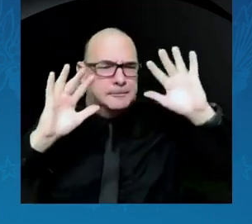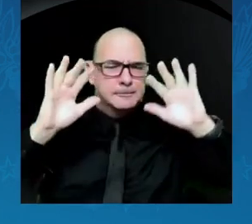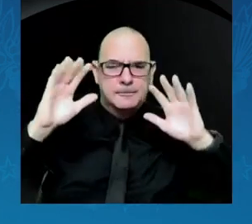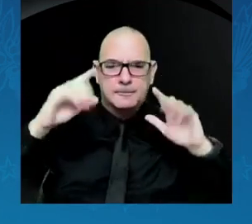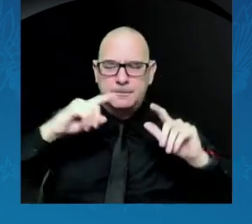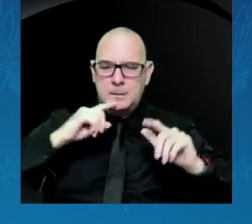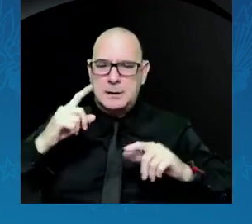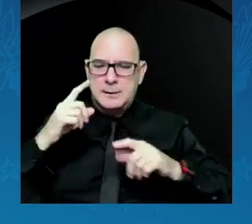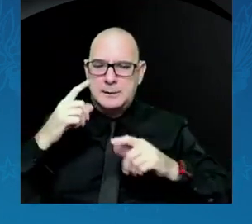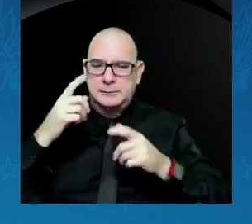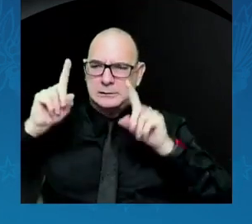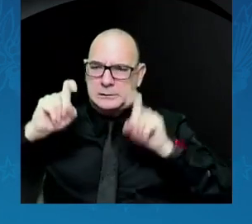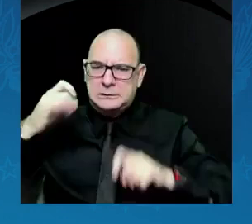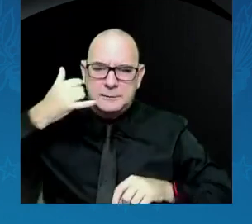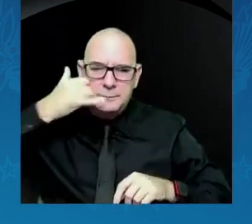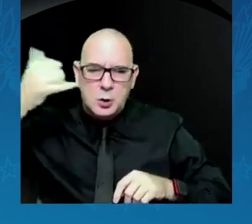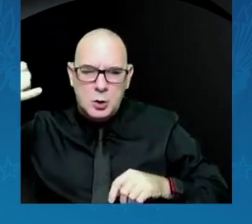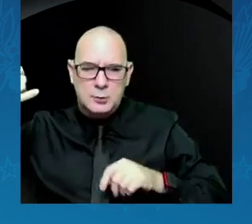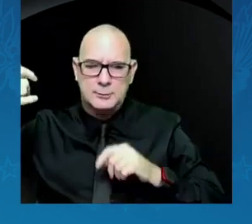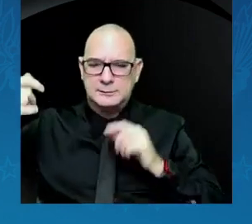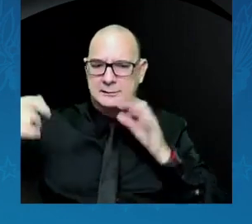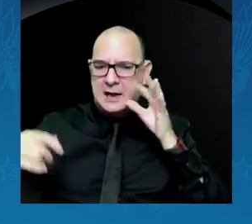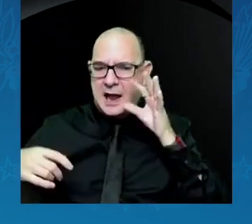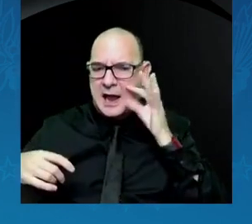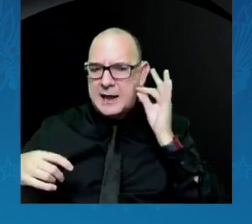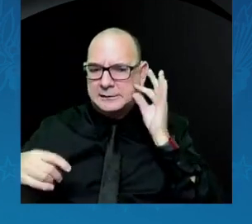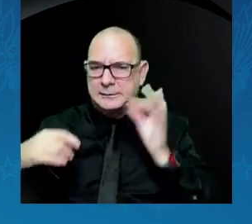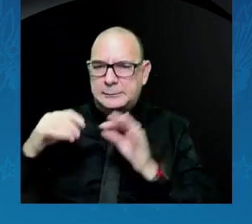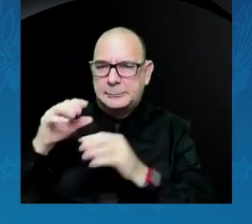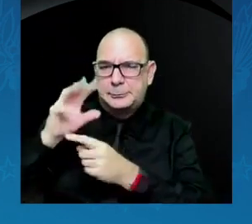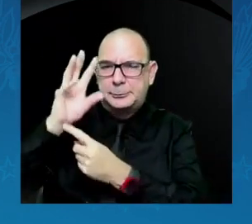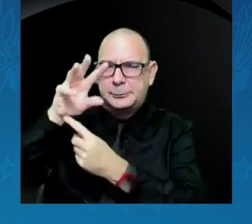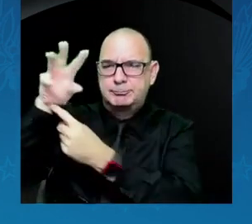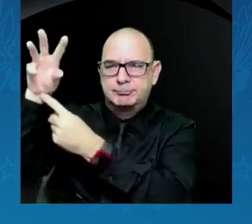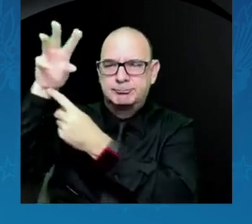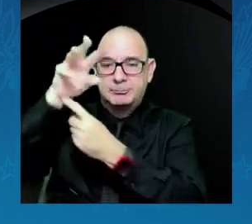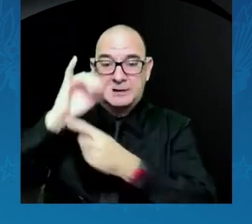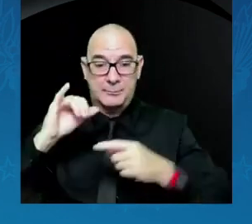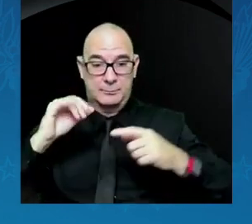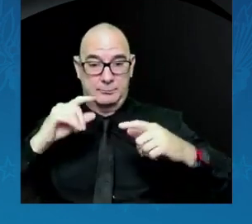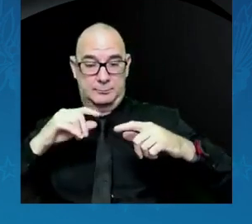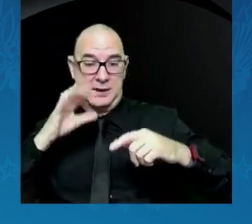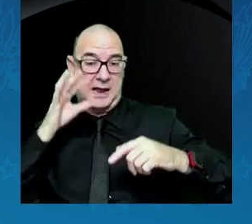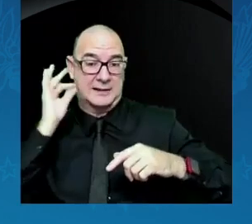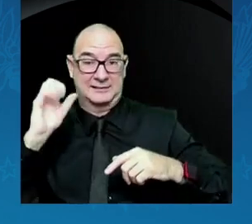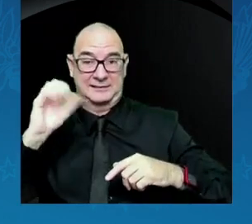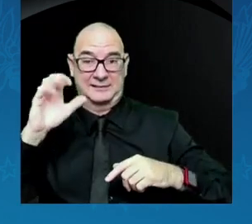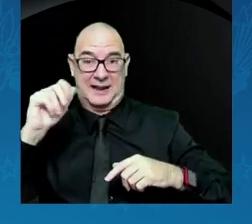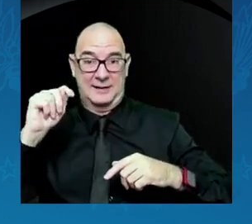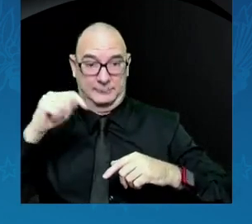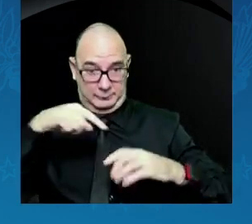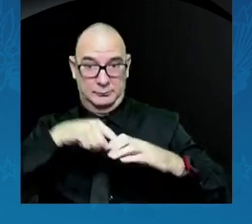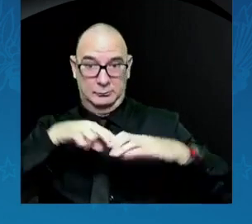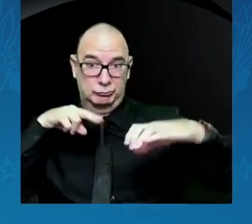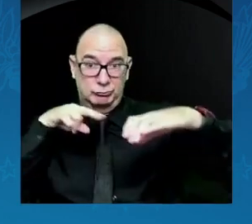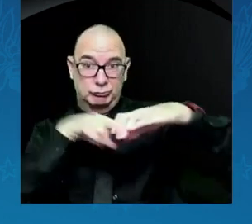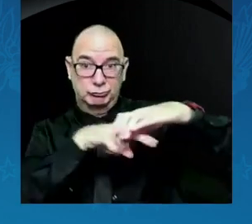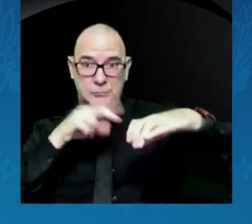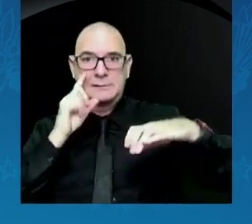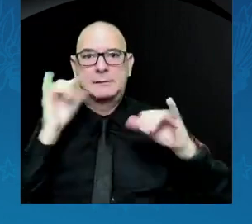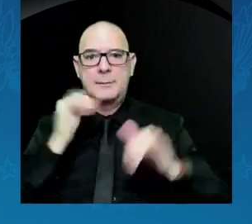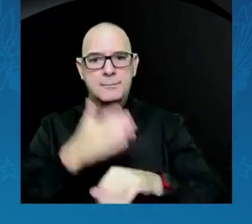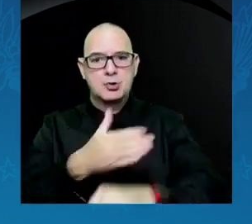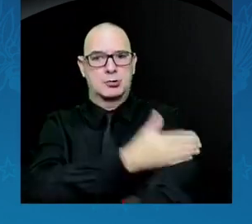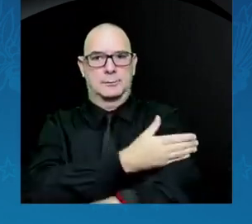we have improved life on Earth. with the perspective we have